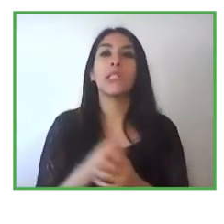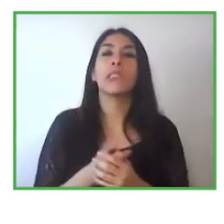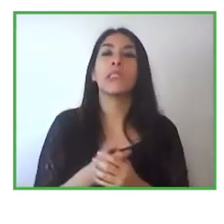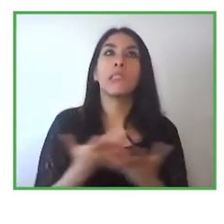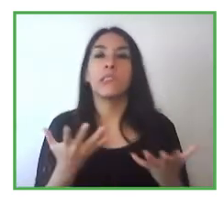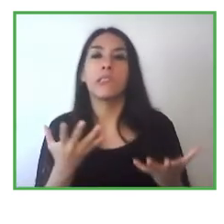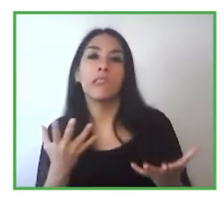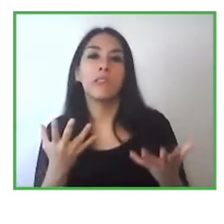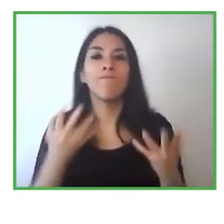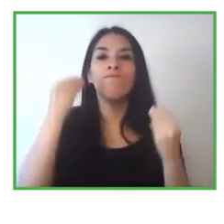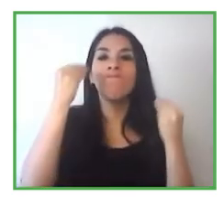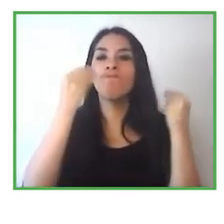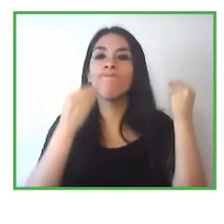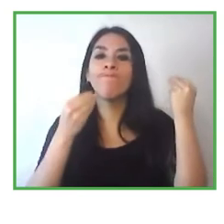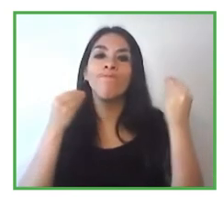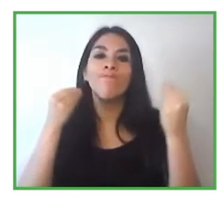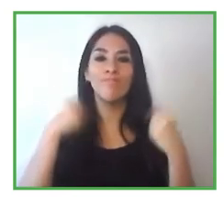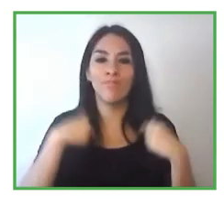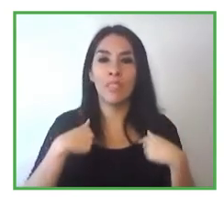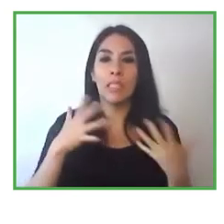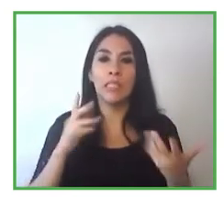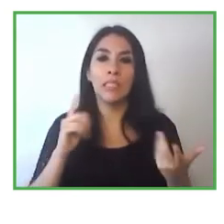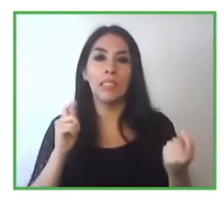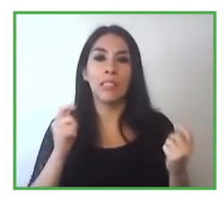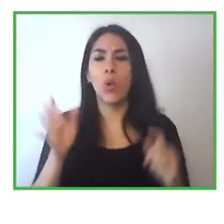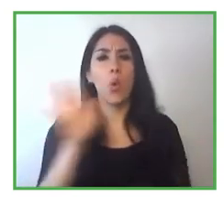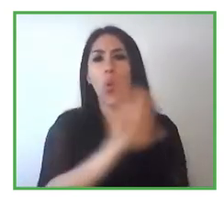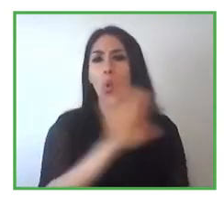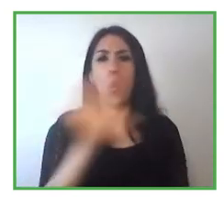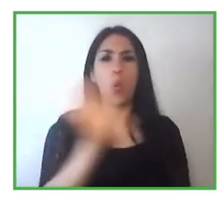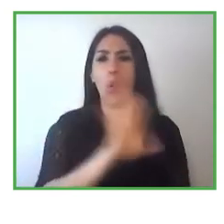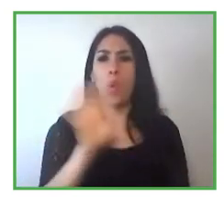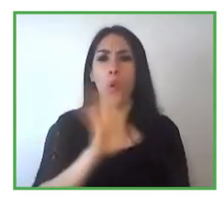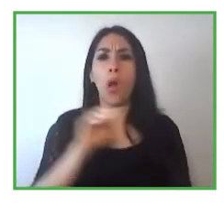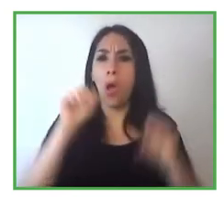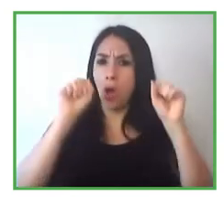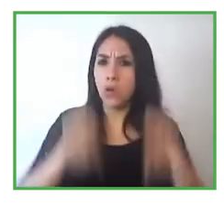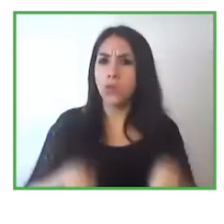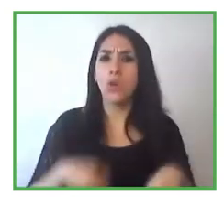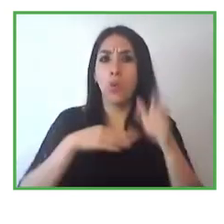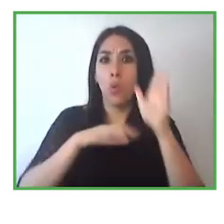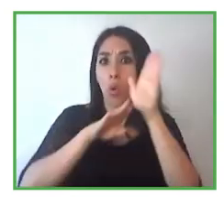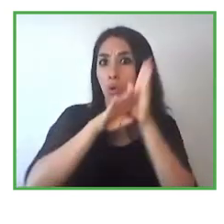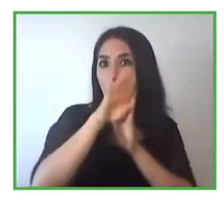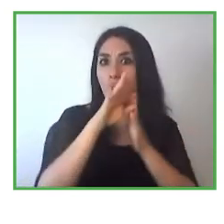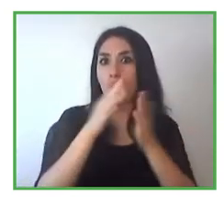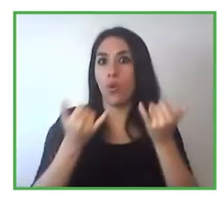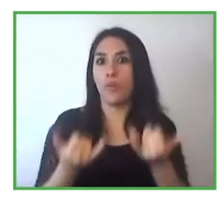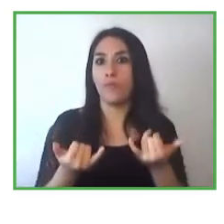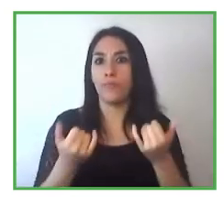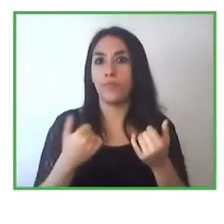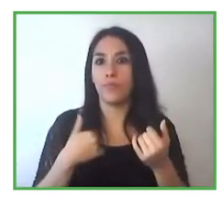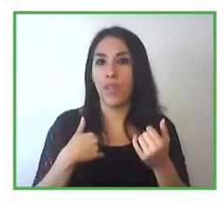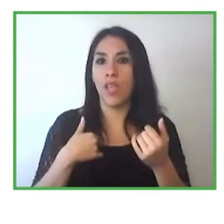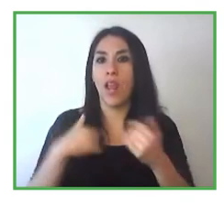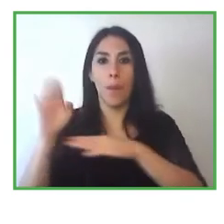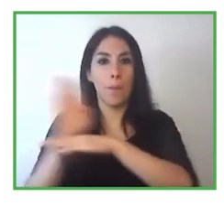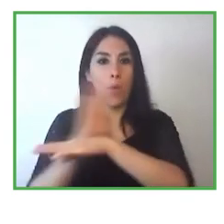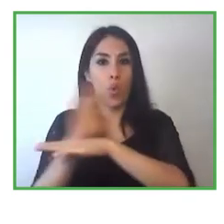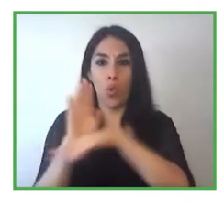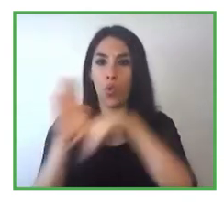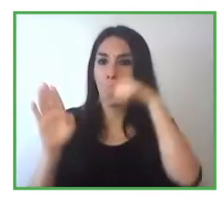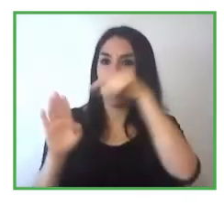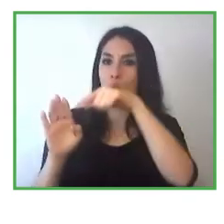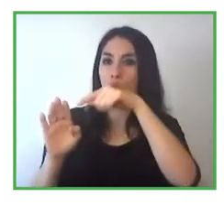challenge not to change mindset but to develop among employers